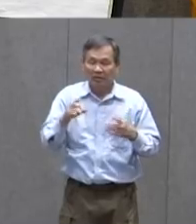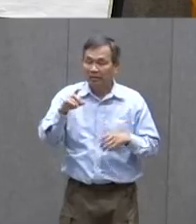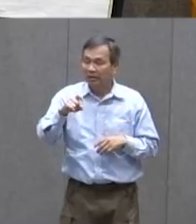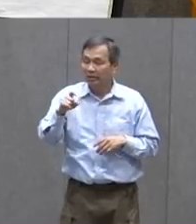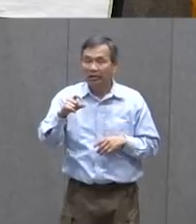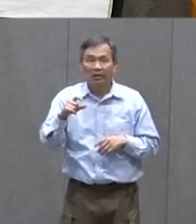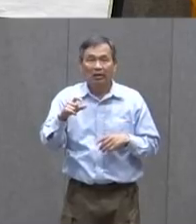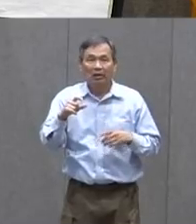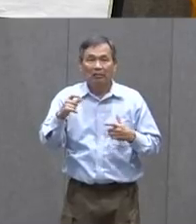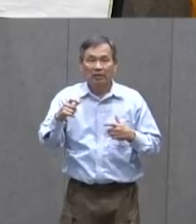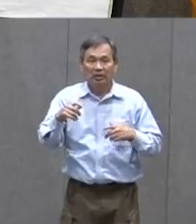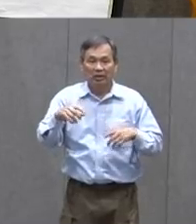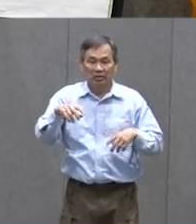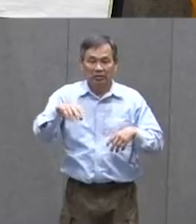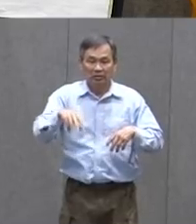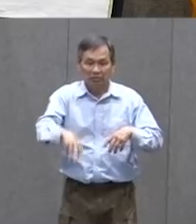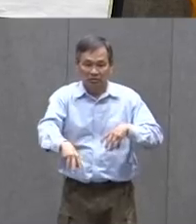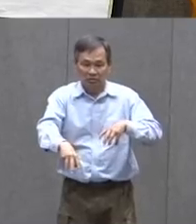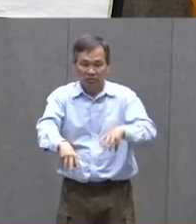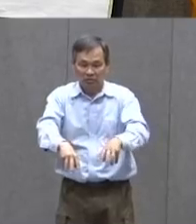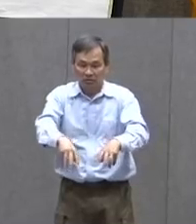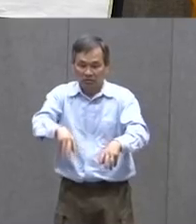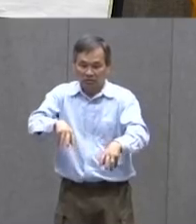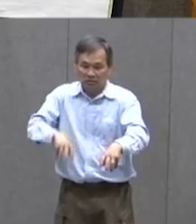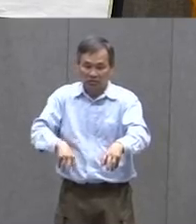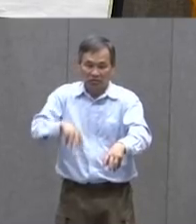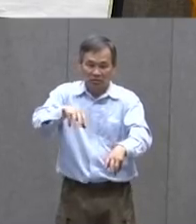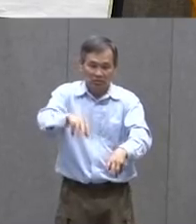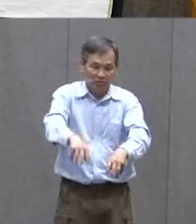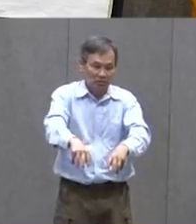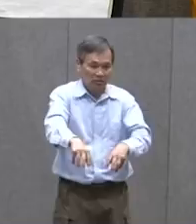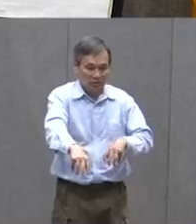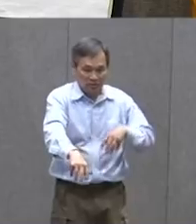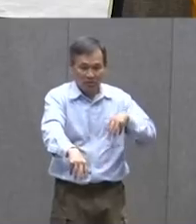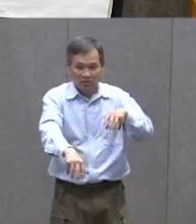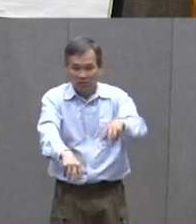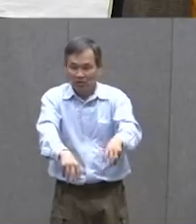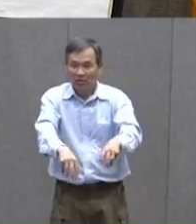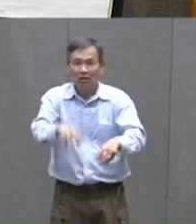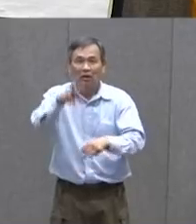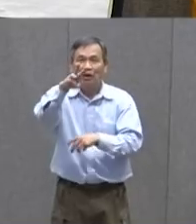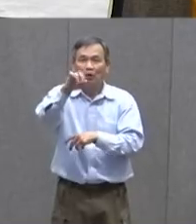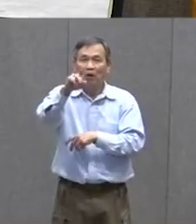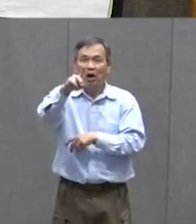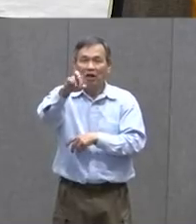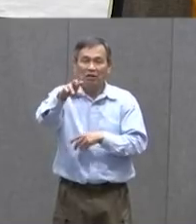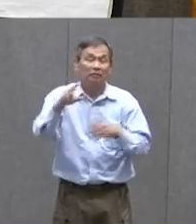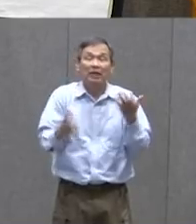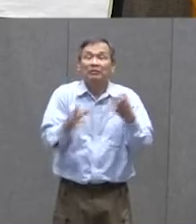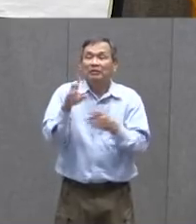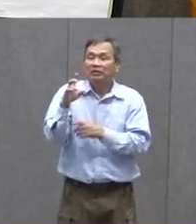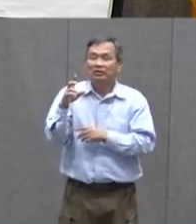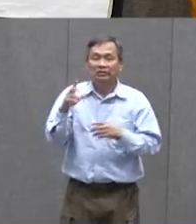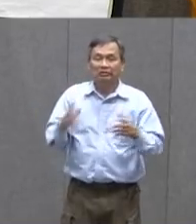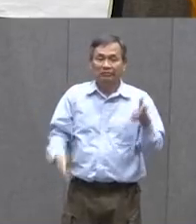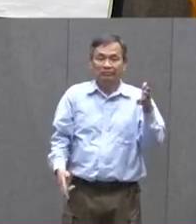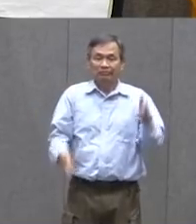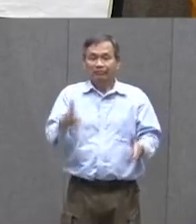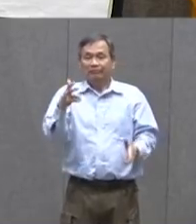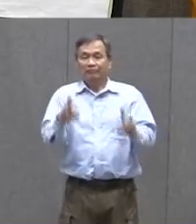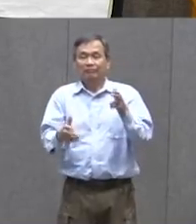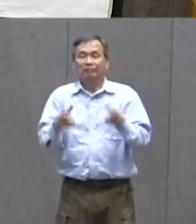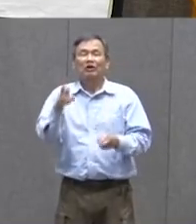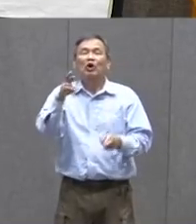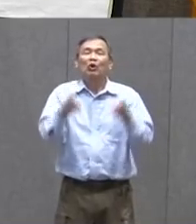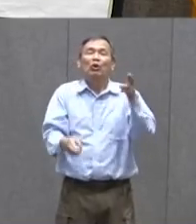The Big Walkers I Can't Remember What Those Are Called Do You Remember What They Are Called But They Also Might Need Some Droids They Might Need Some Weapons Some Other Things So I